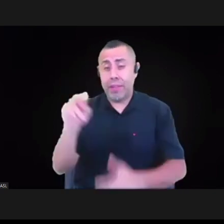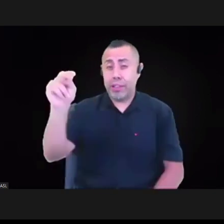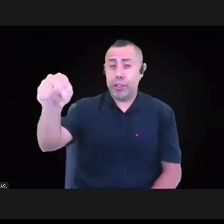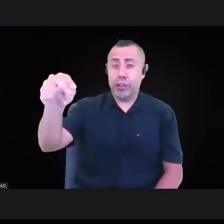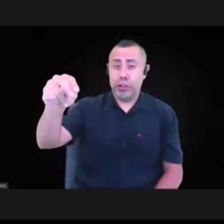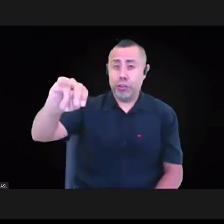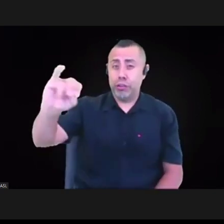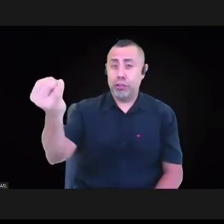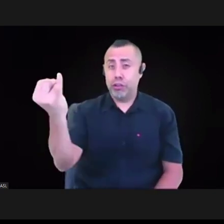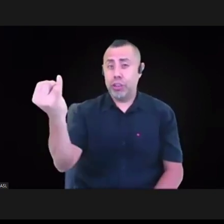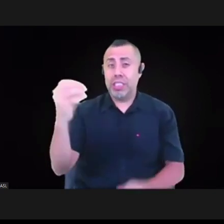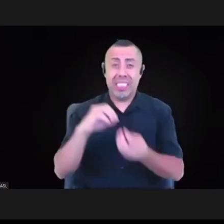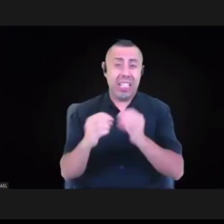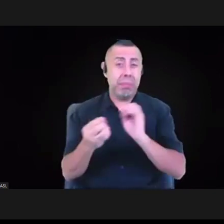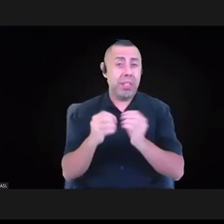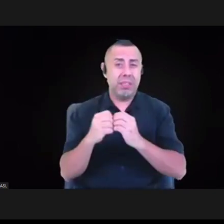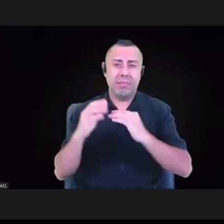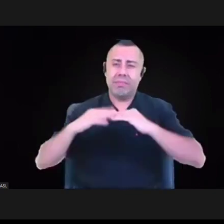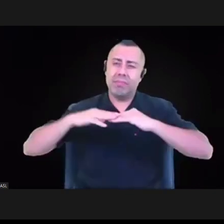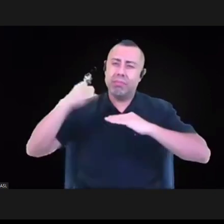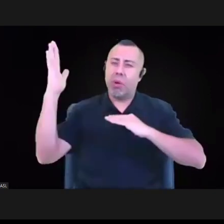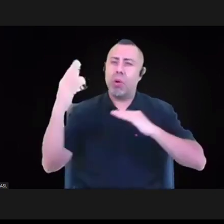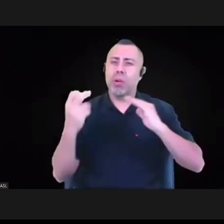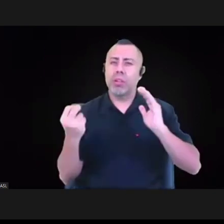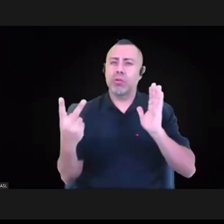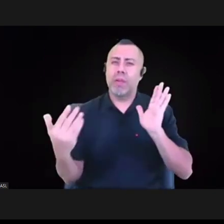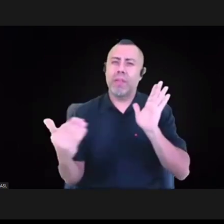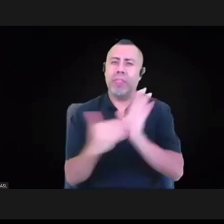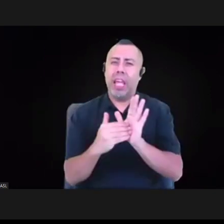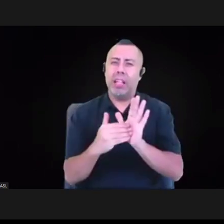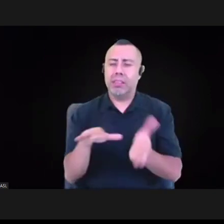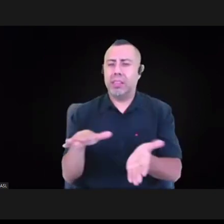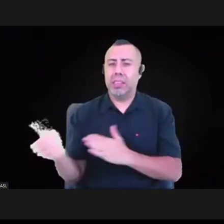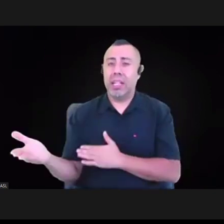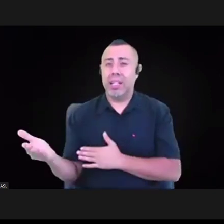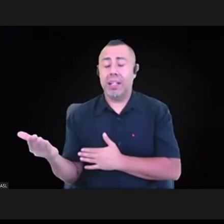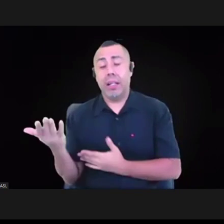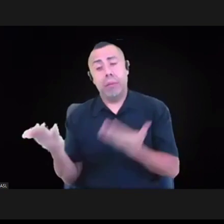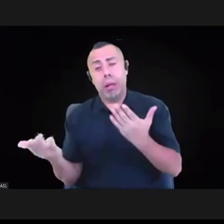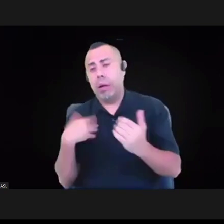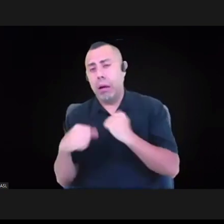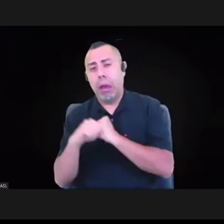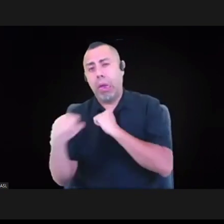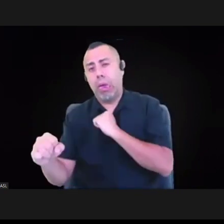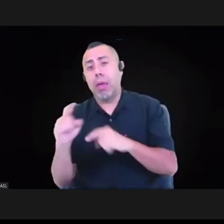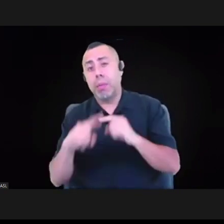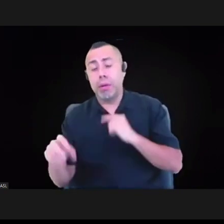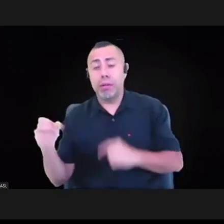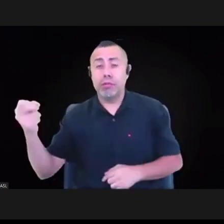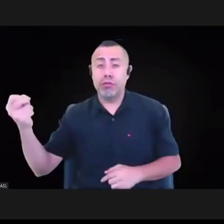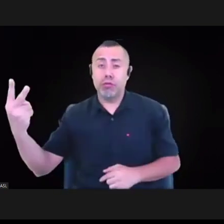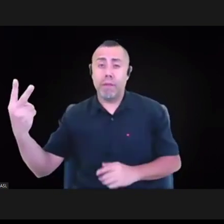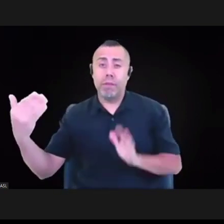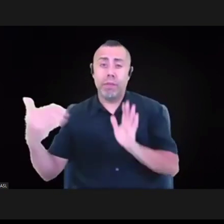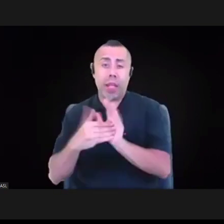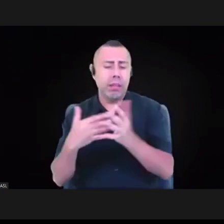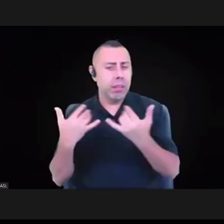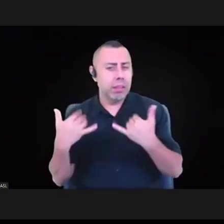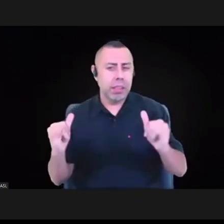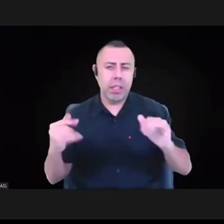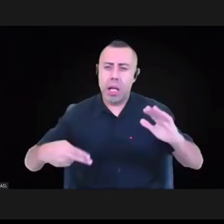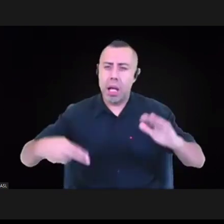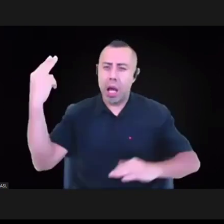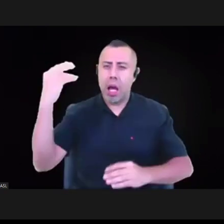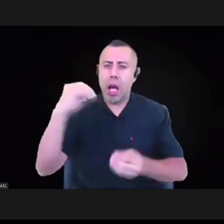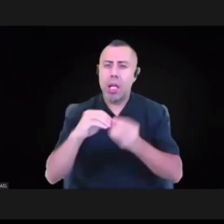um, exaggerating that, but it's still a large number. So this community has been impacted in